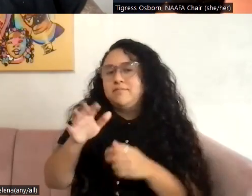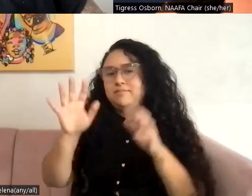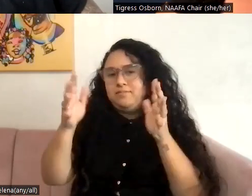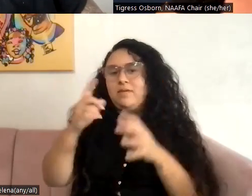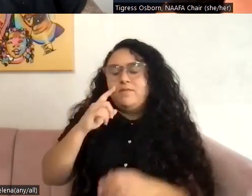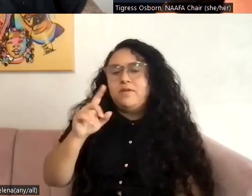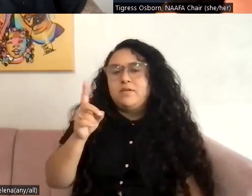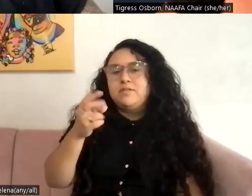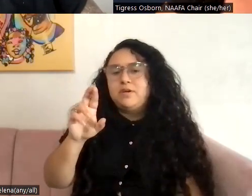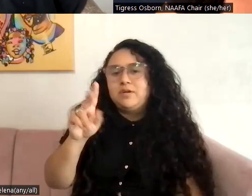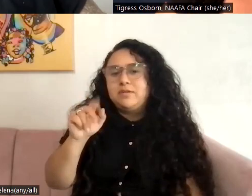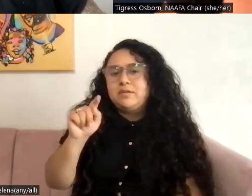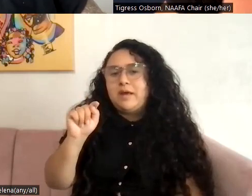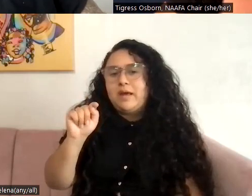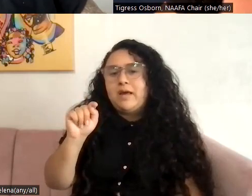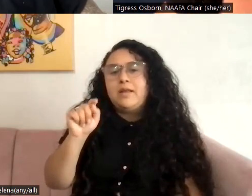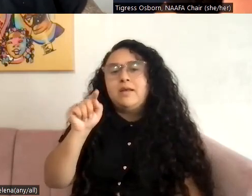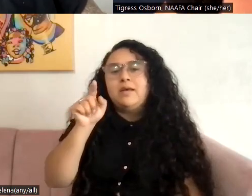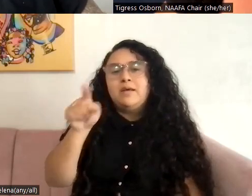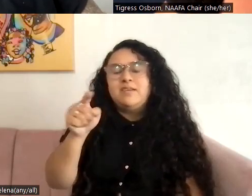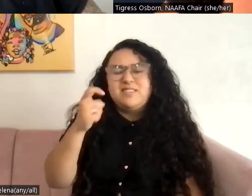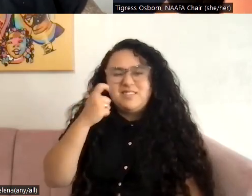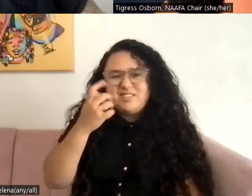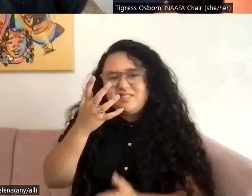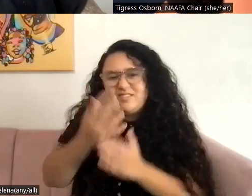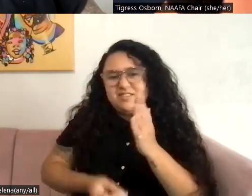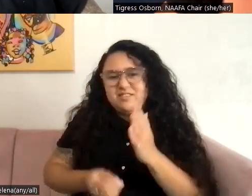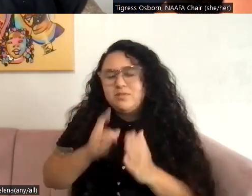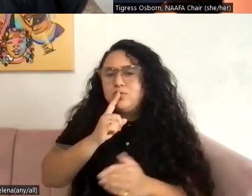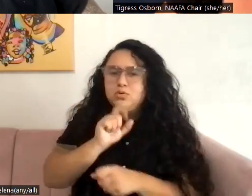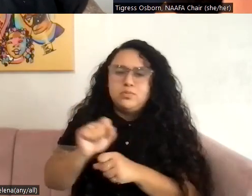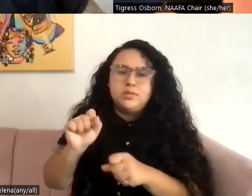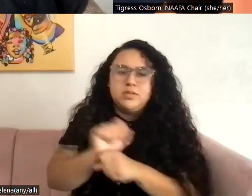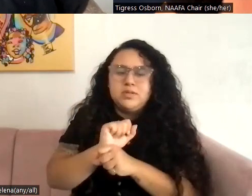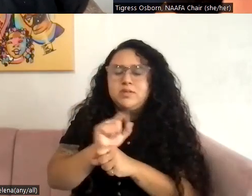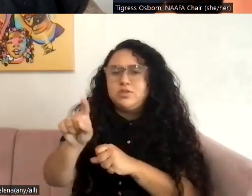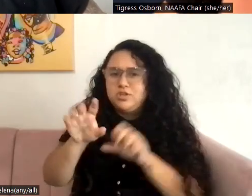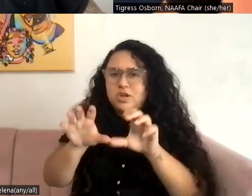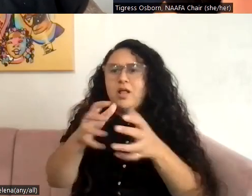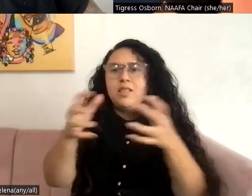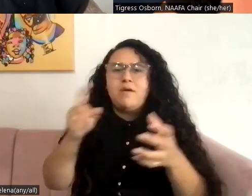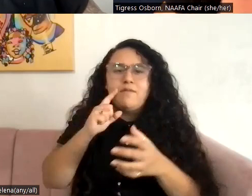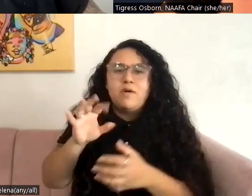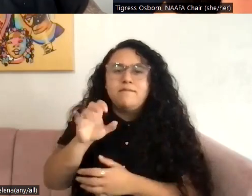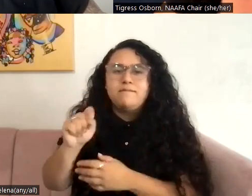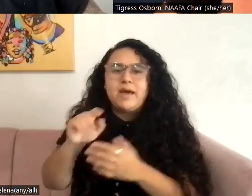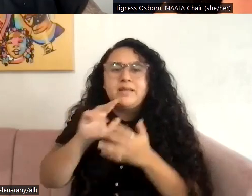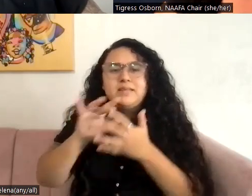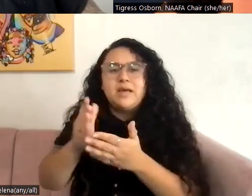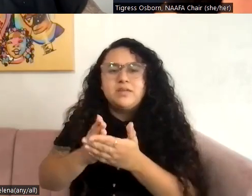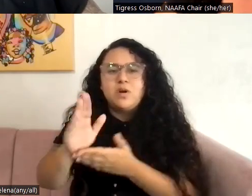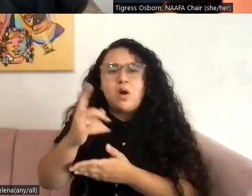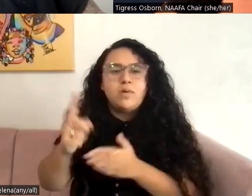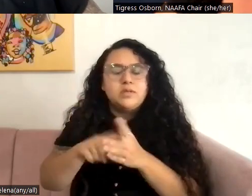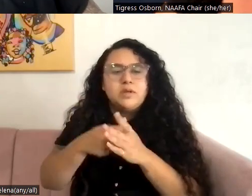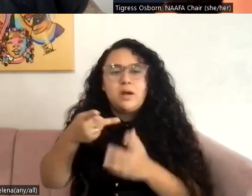Pazze, who we lost earlier this year. Um, but just like a giant in, in fat studies and fat rights and who always started her podcast